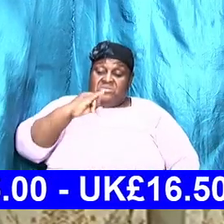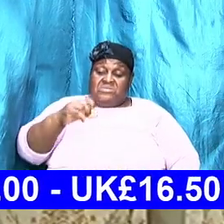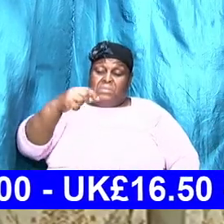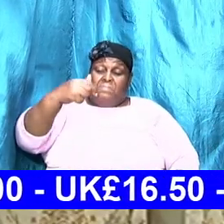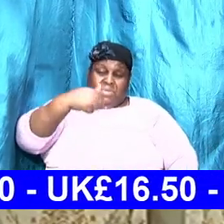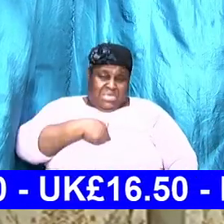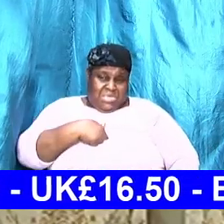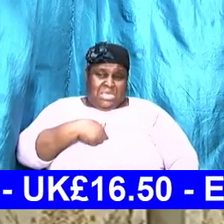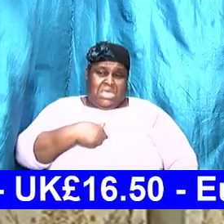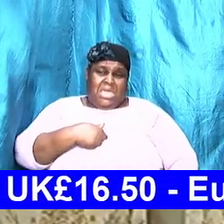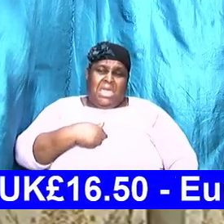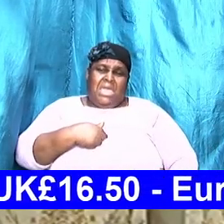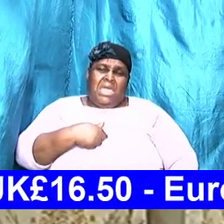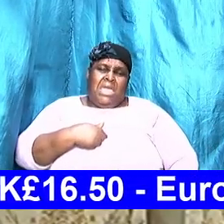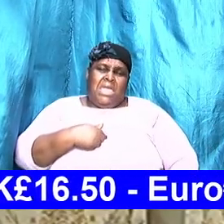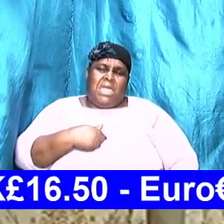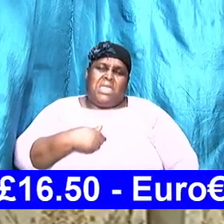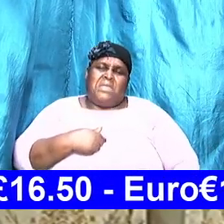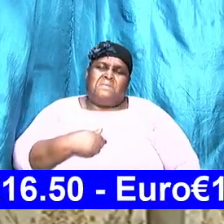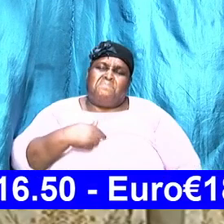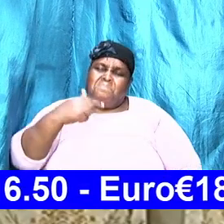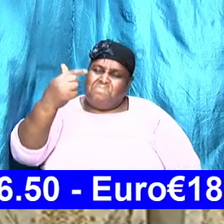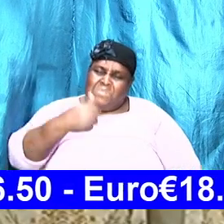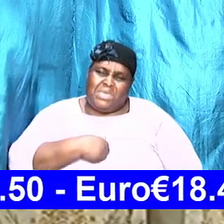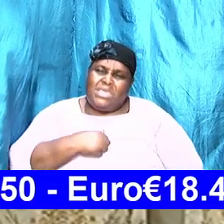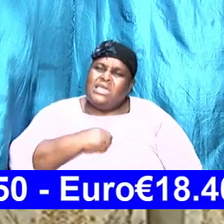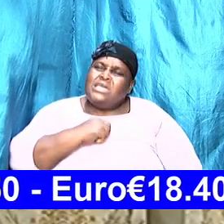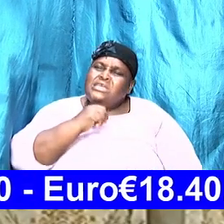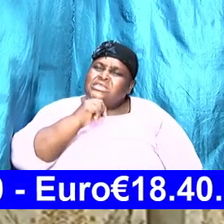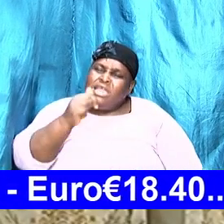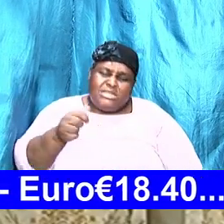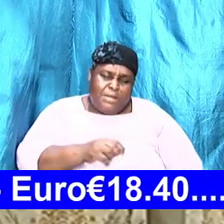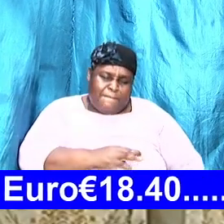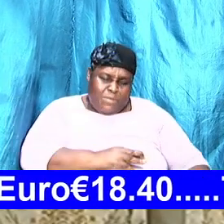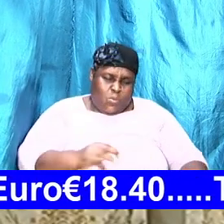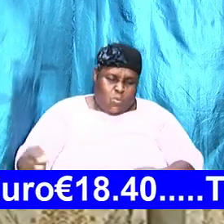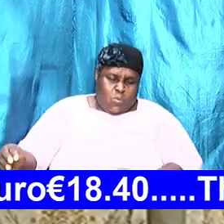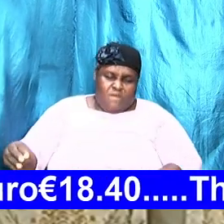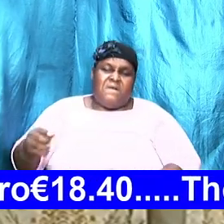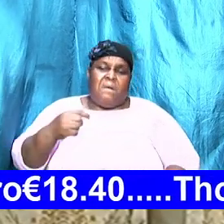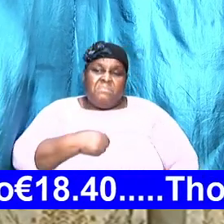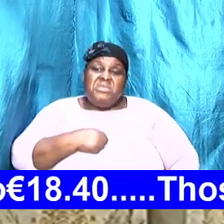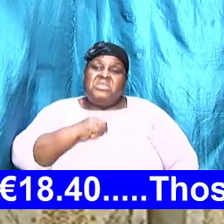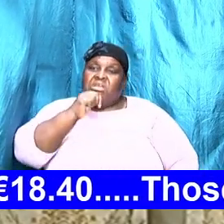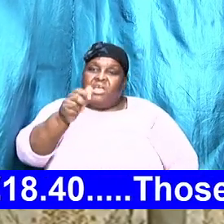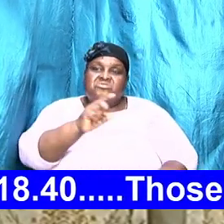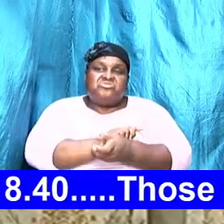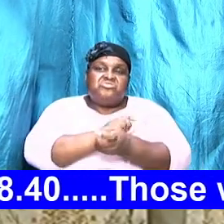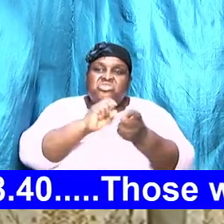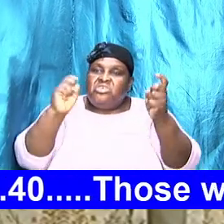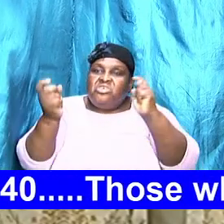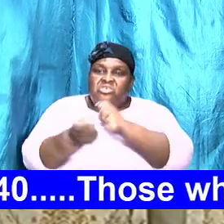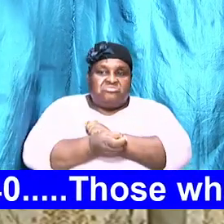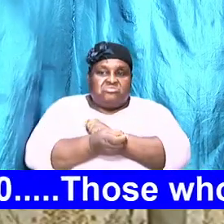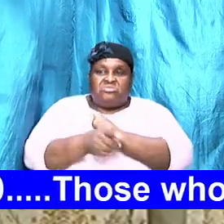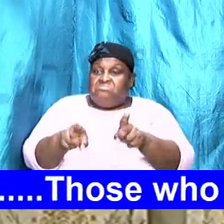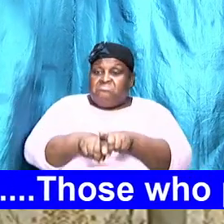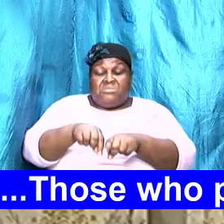I am unmovable, unchanging, like God.